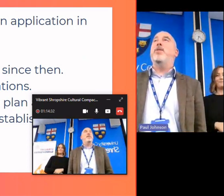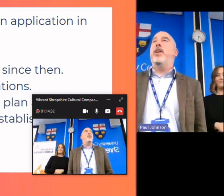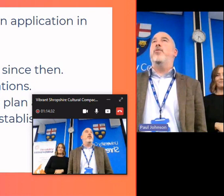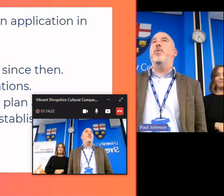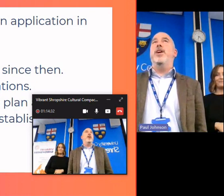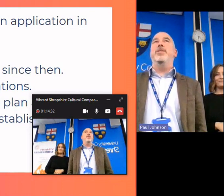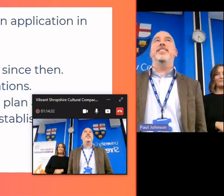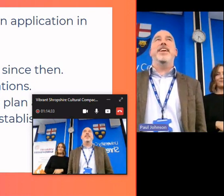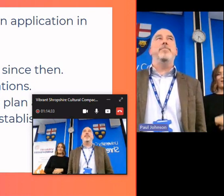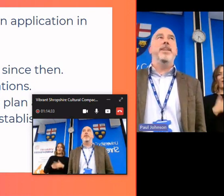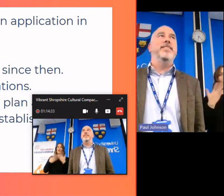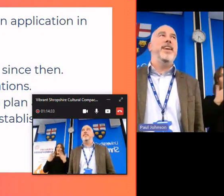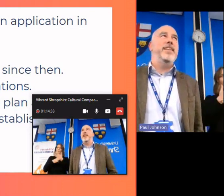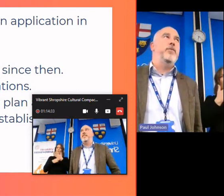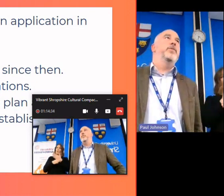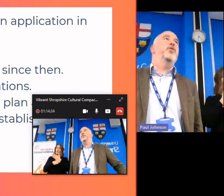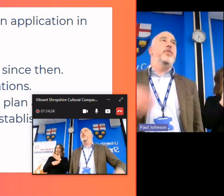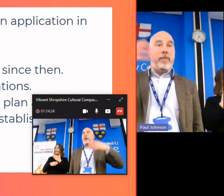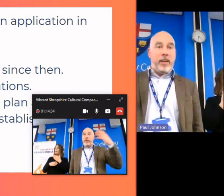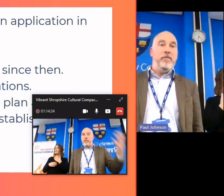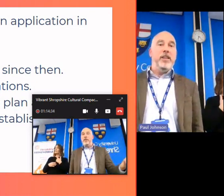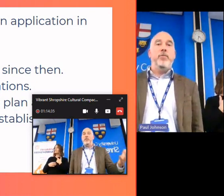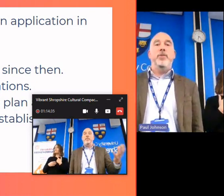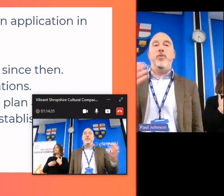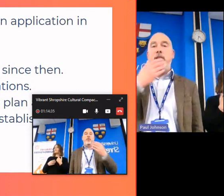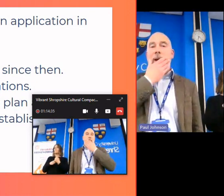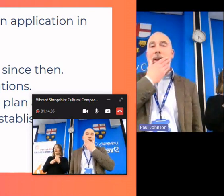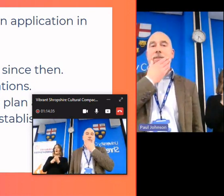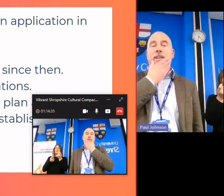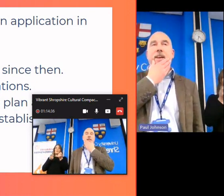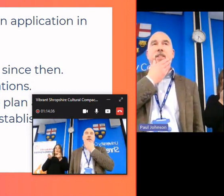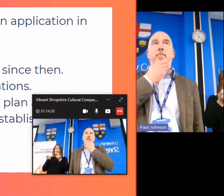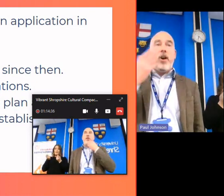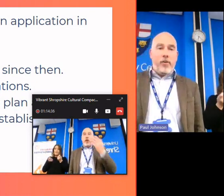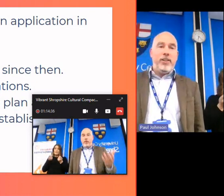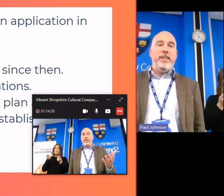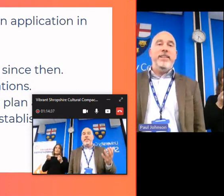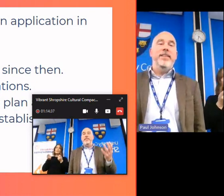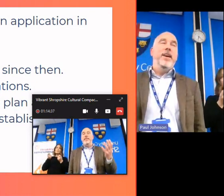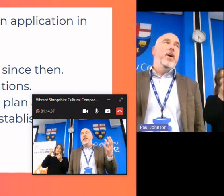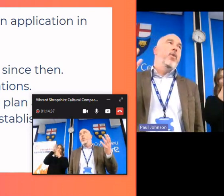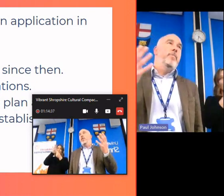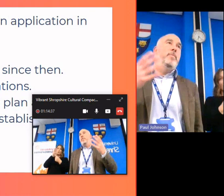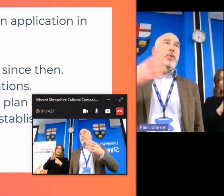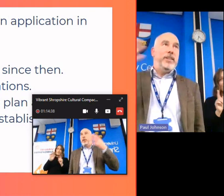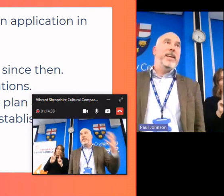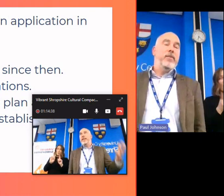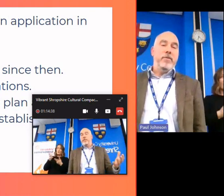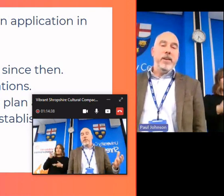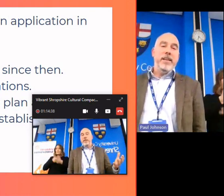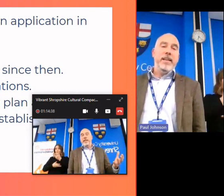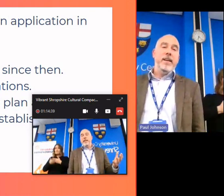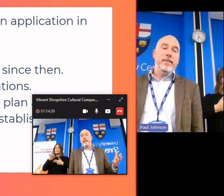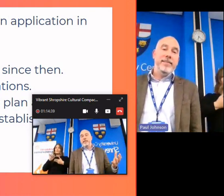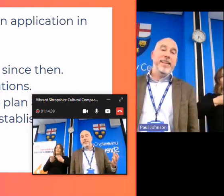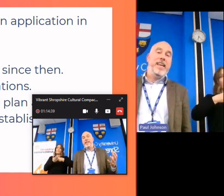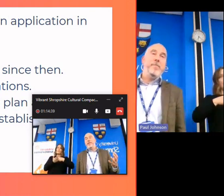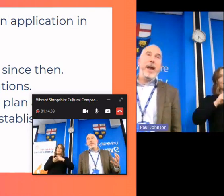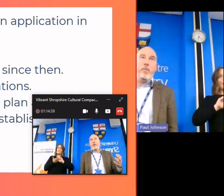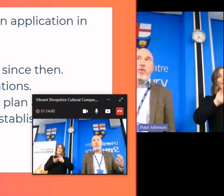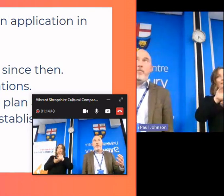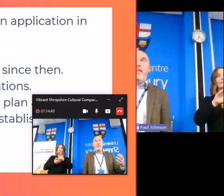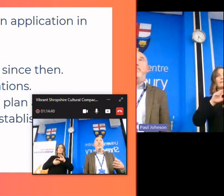so there's been quite a lot of work which has taken place since then so we've been talking about the governance we've been talking about the priorities we've been putting together a funding